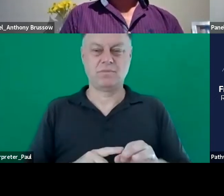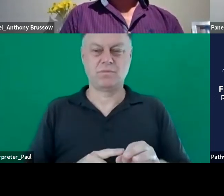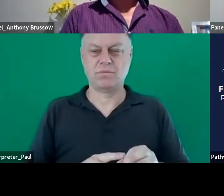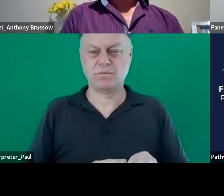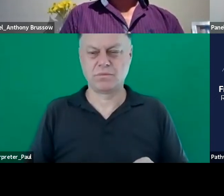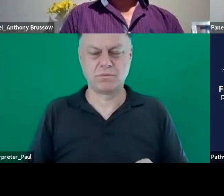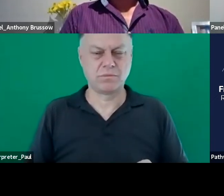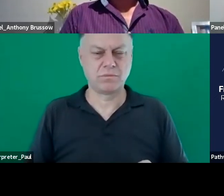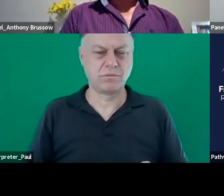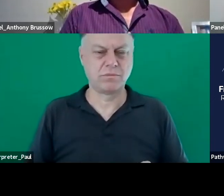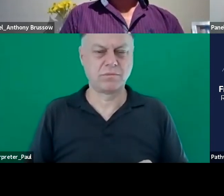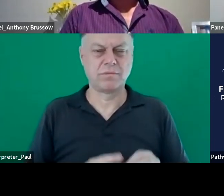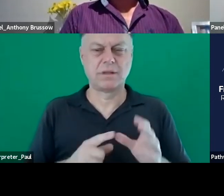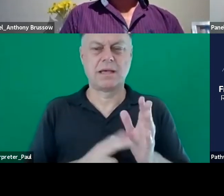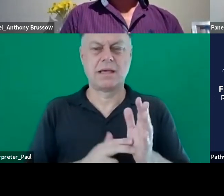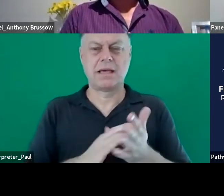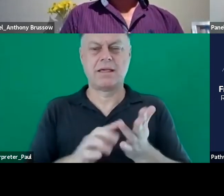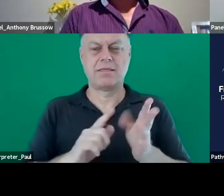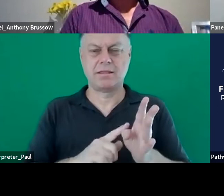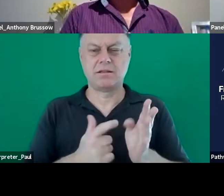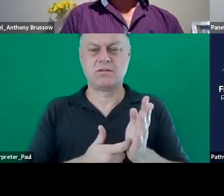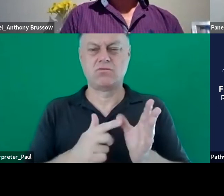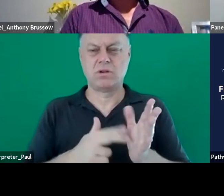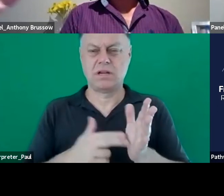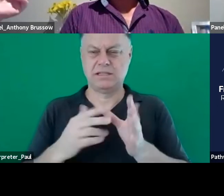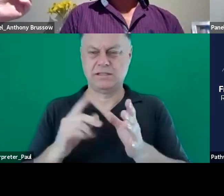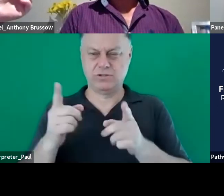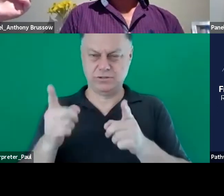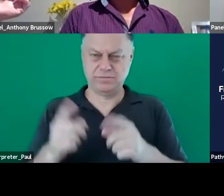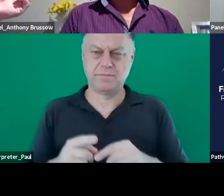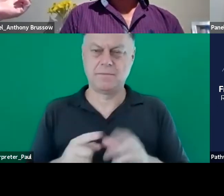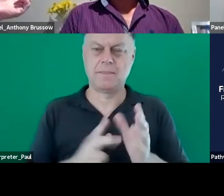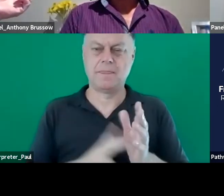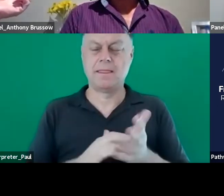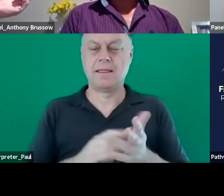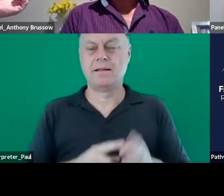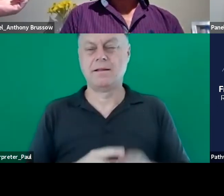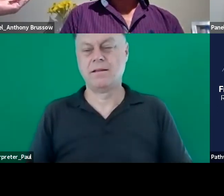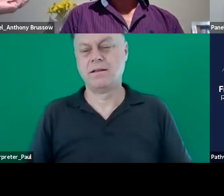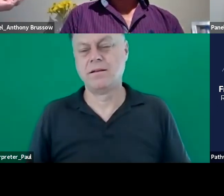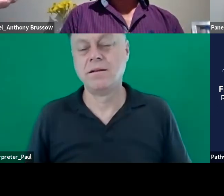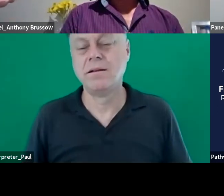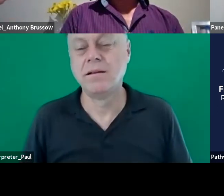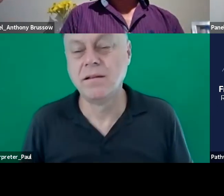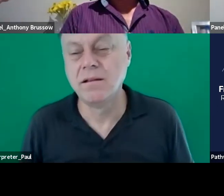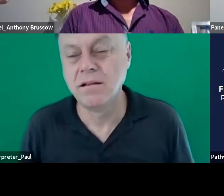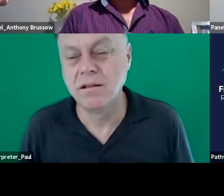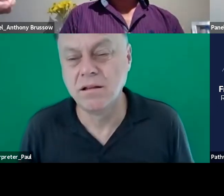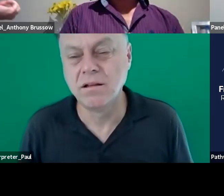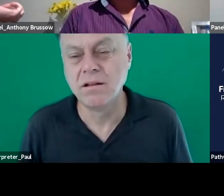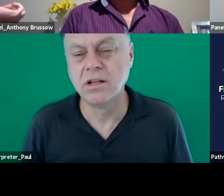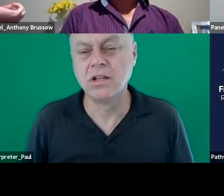and i'll ask that first to anthony and then to ryan so anthony have you found that academics or teachers